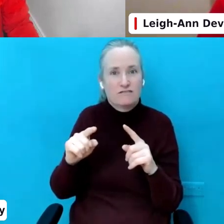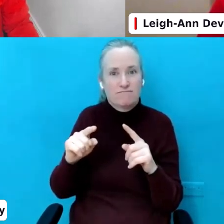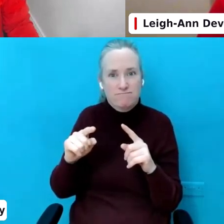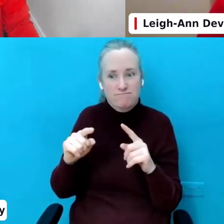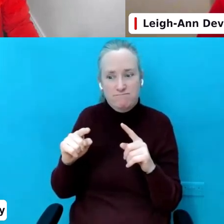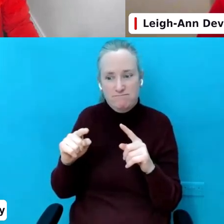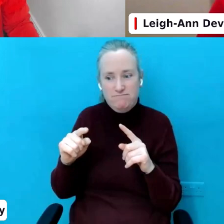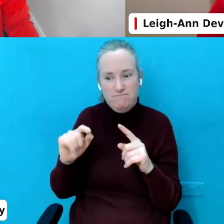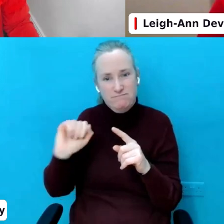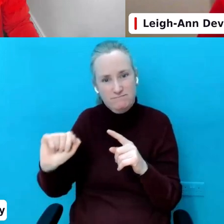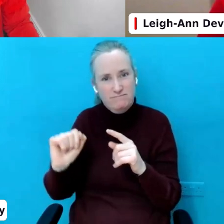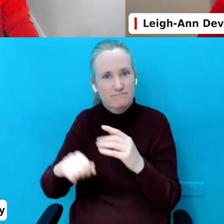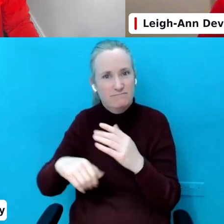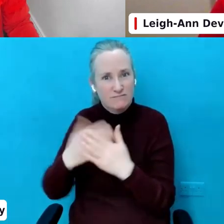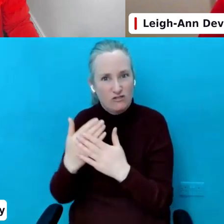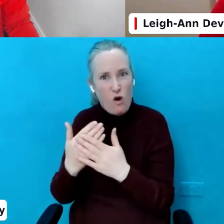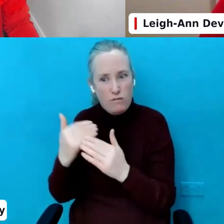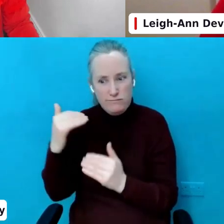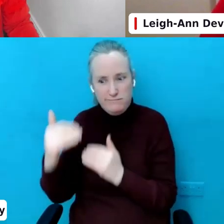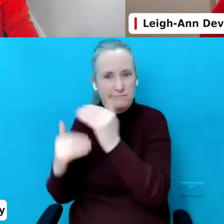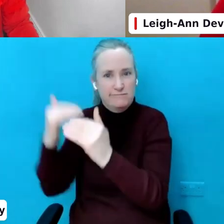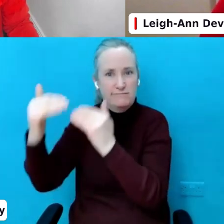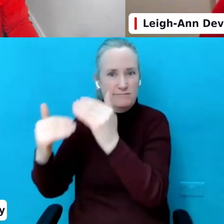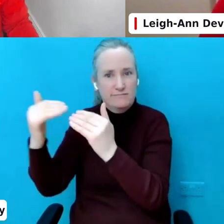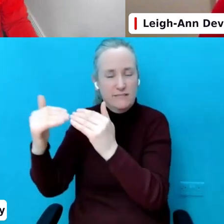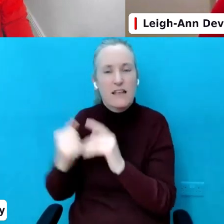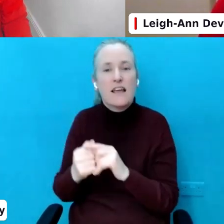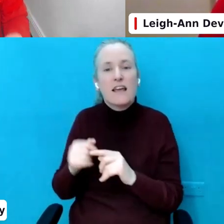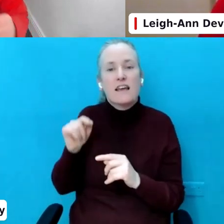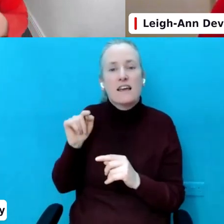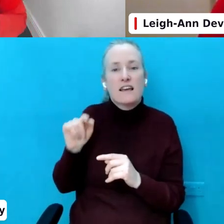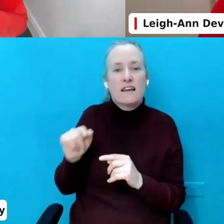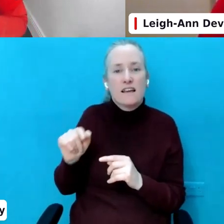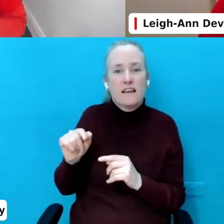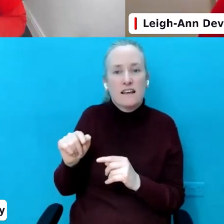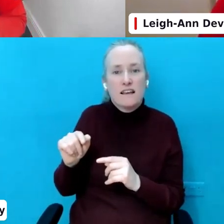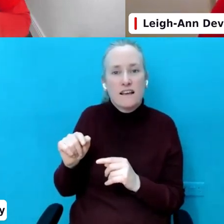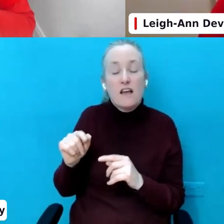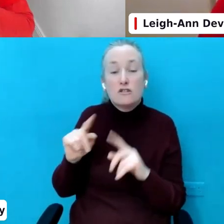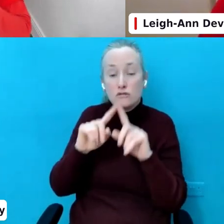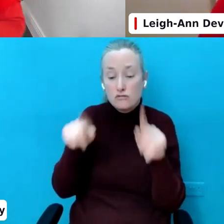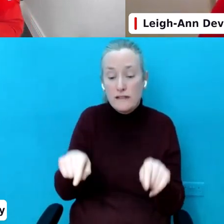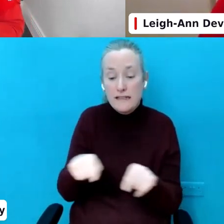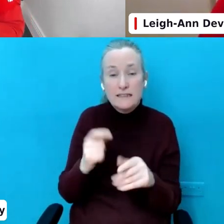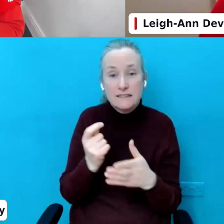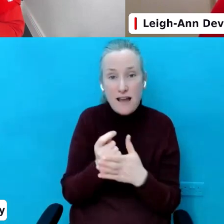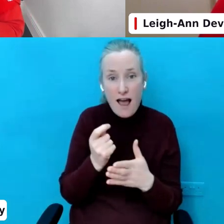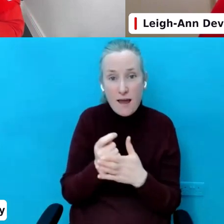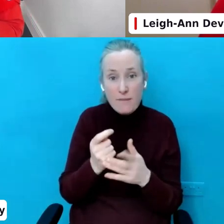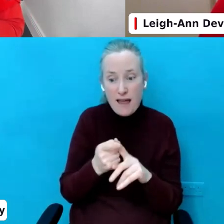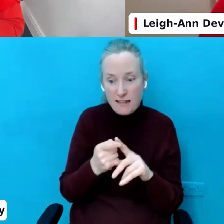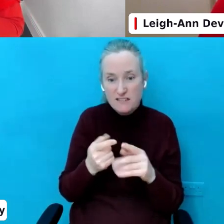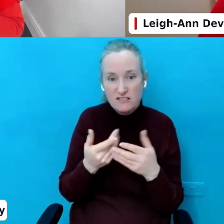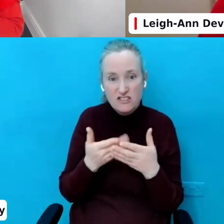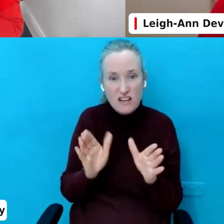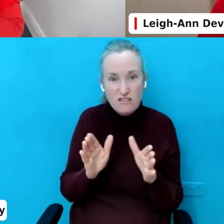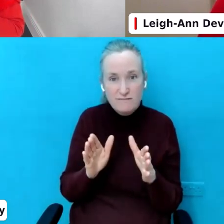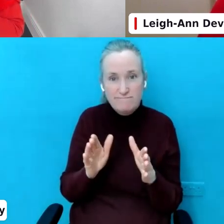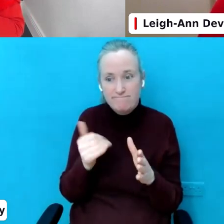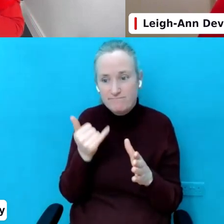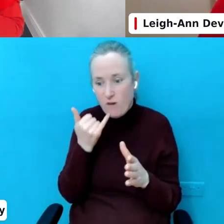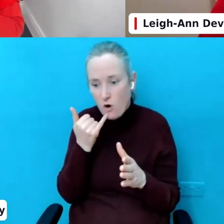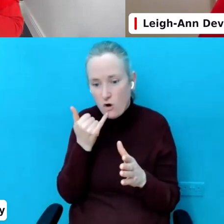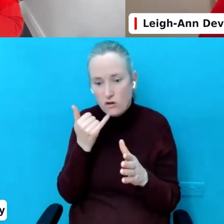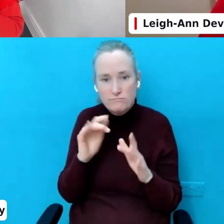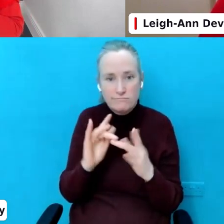those children. And with that, the screen time and devices in general need to